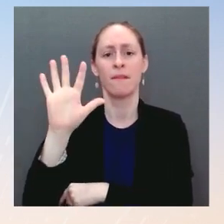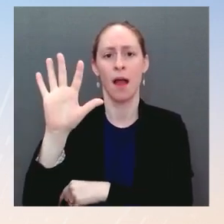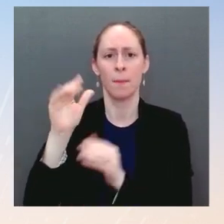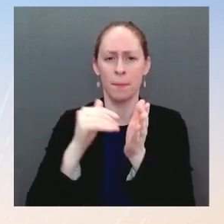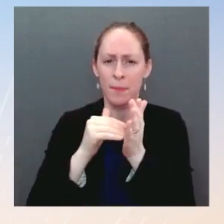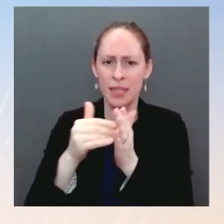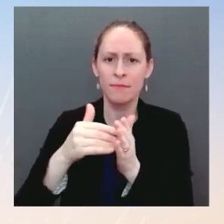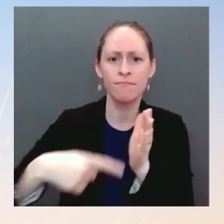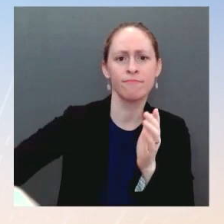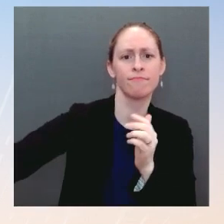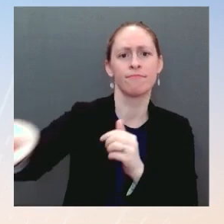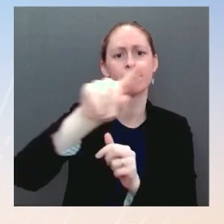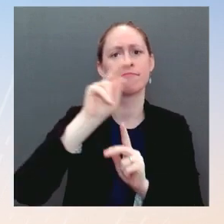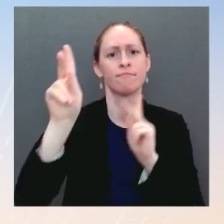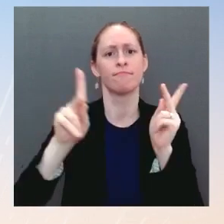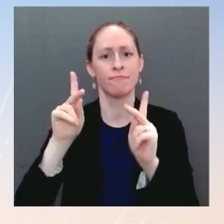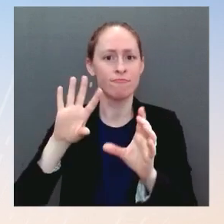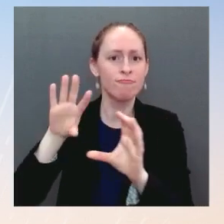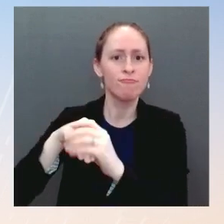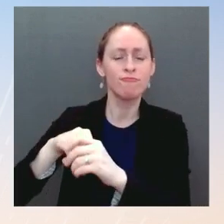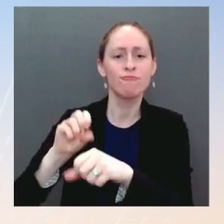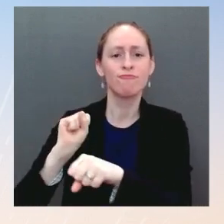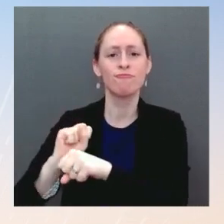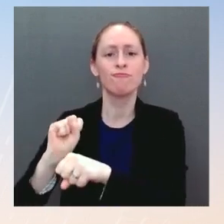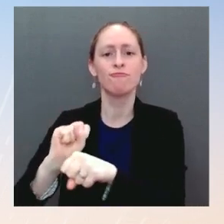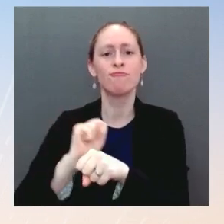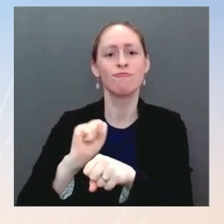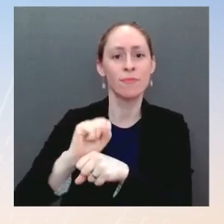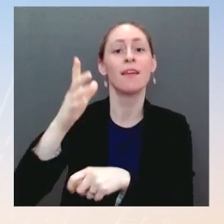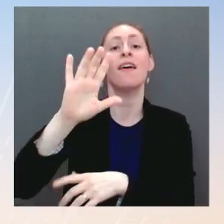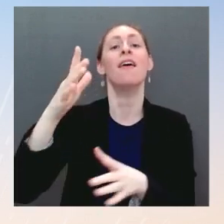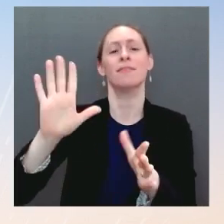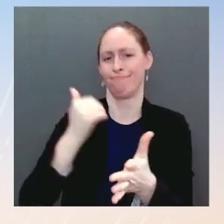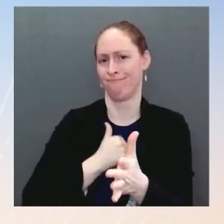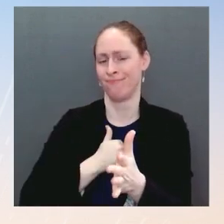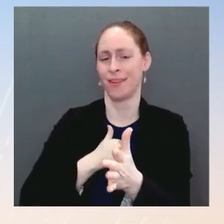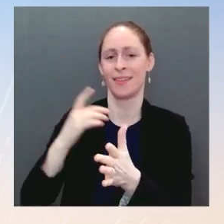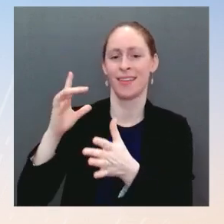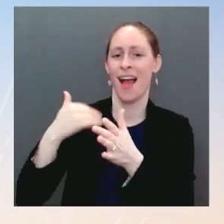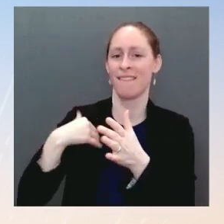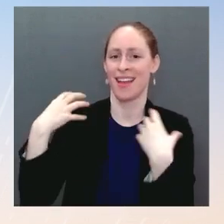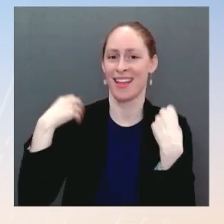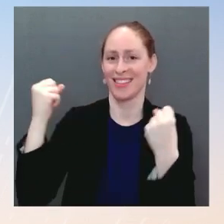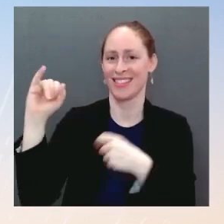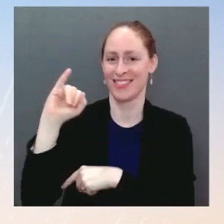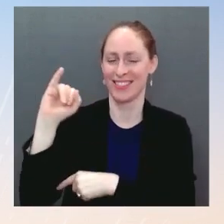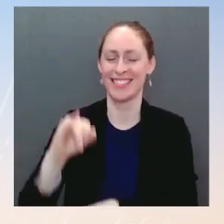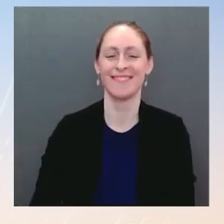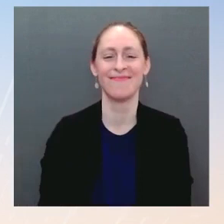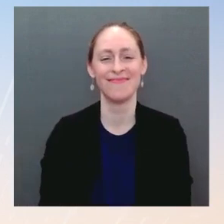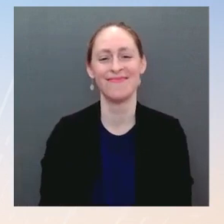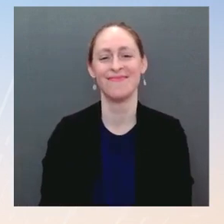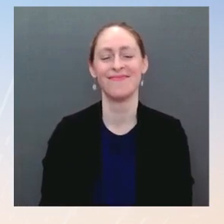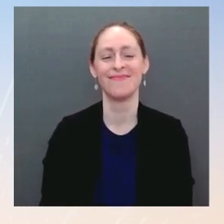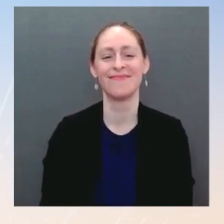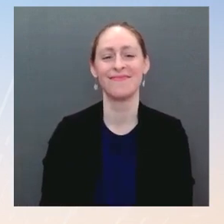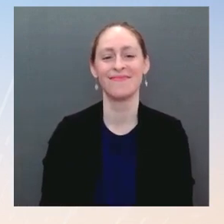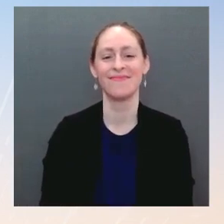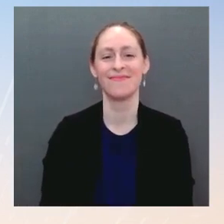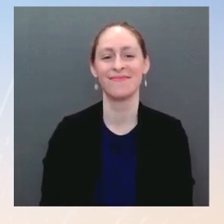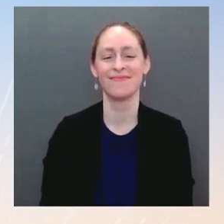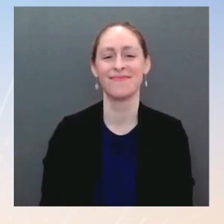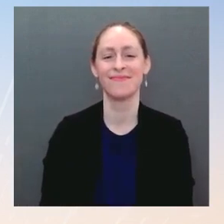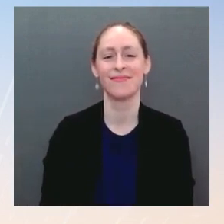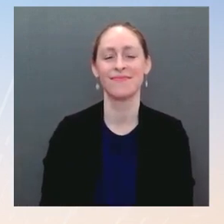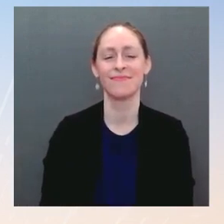who enrolled through healthcare.gov, the highest numbers ever produced in an open enrollment period. This is in large part thanks to the American Rescue Plan,